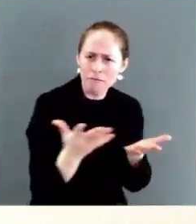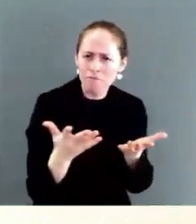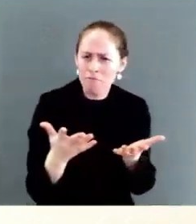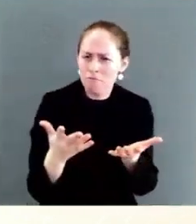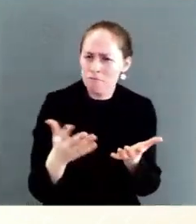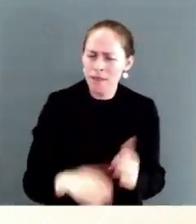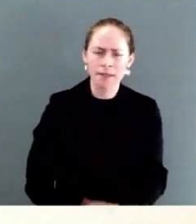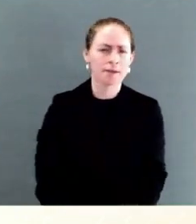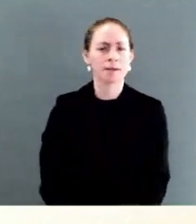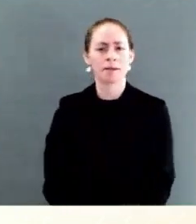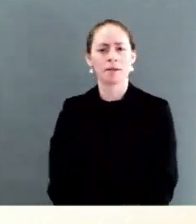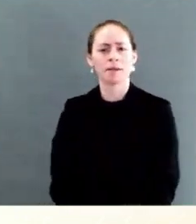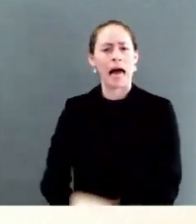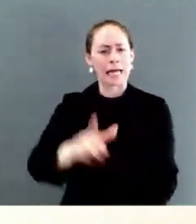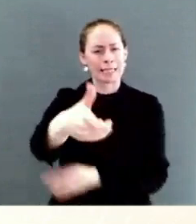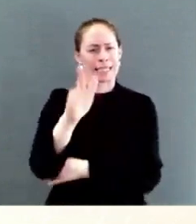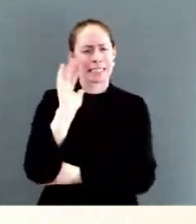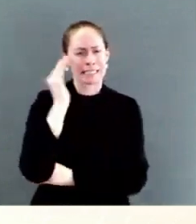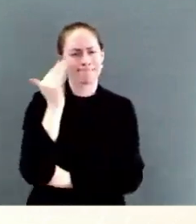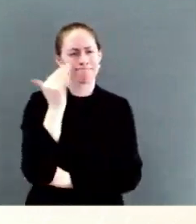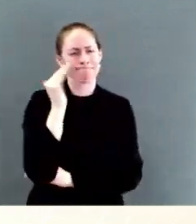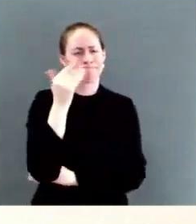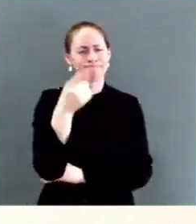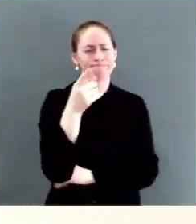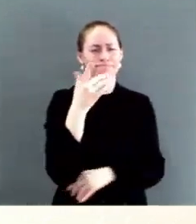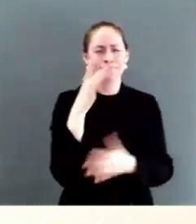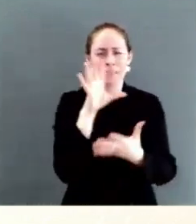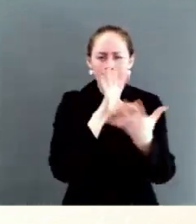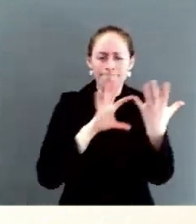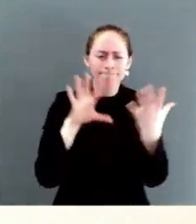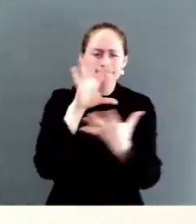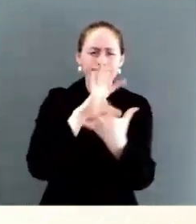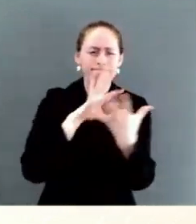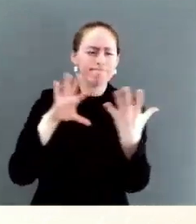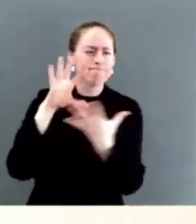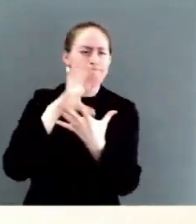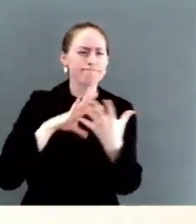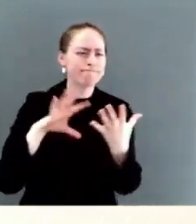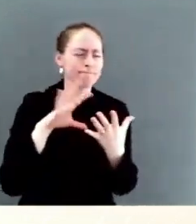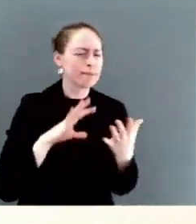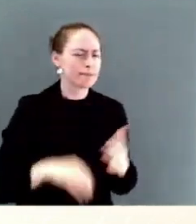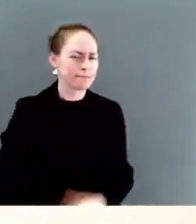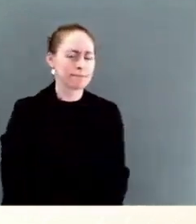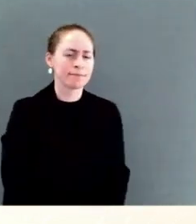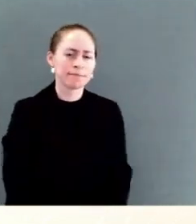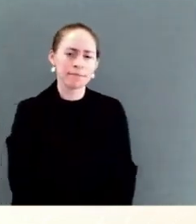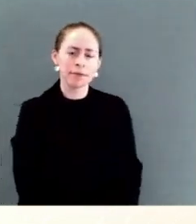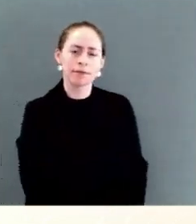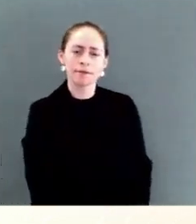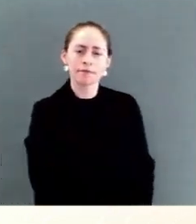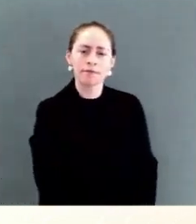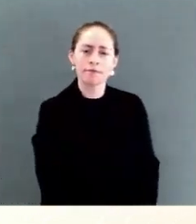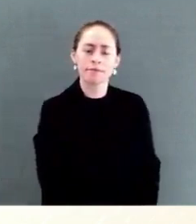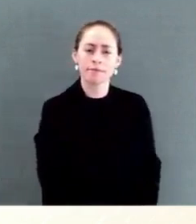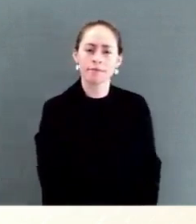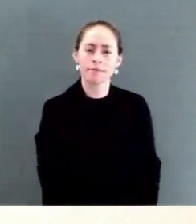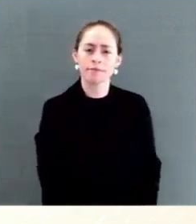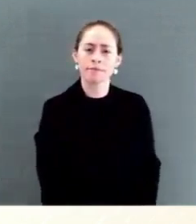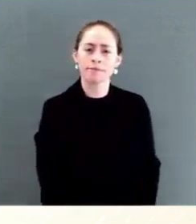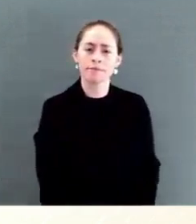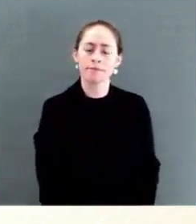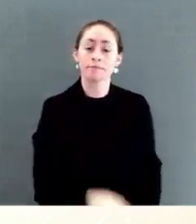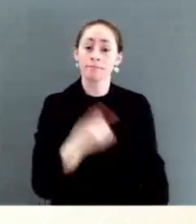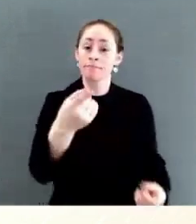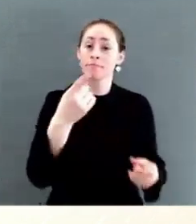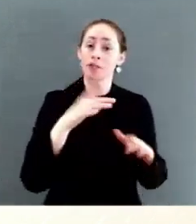costs for the American people, for childcare, for elder care, for healthcare, putting in place a historic universal pre-K